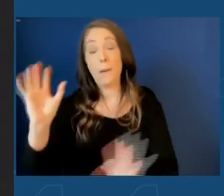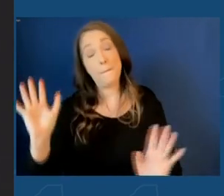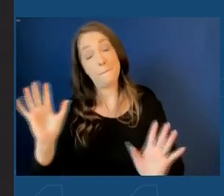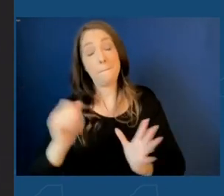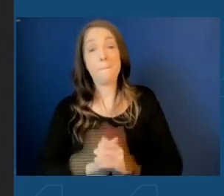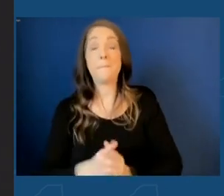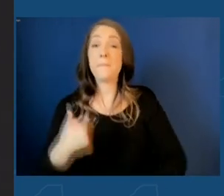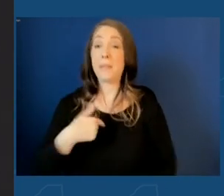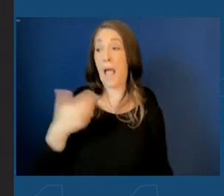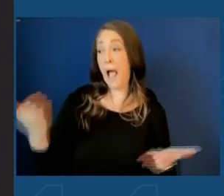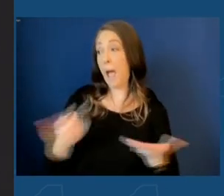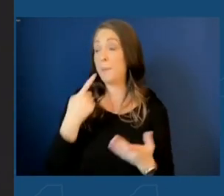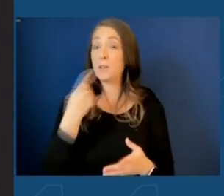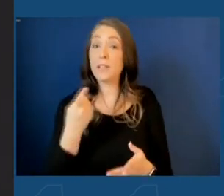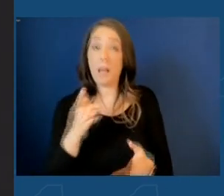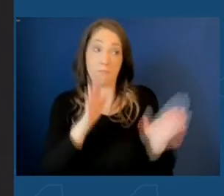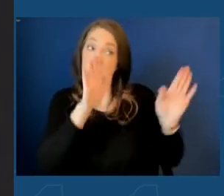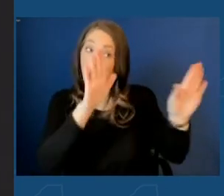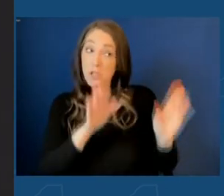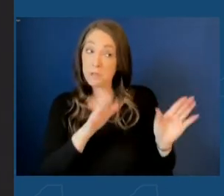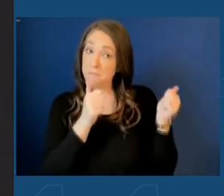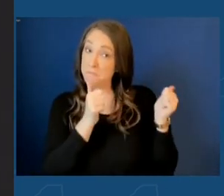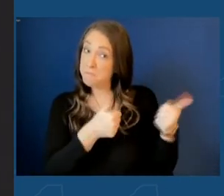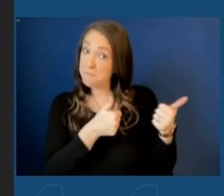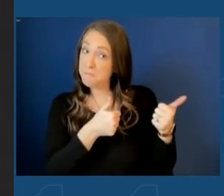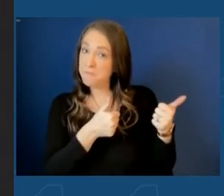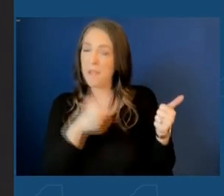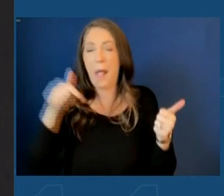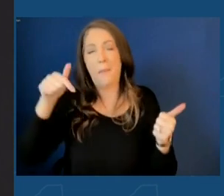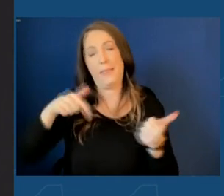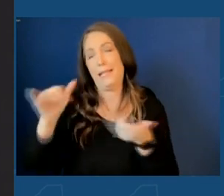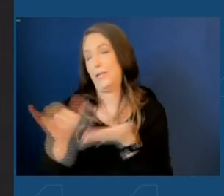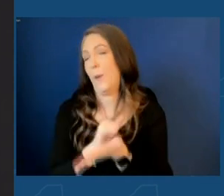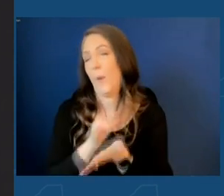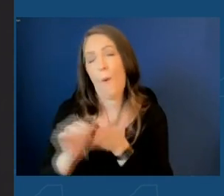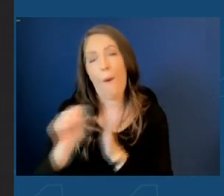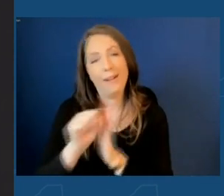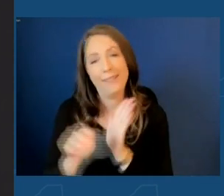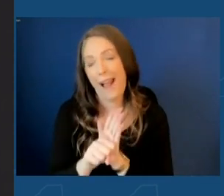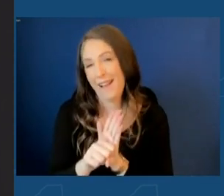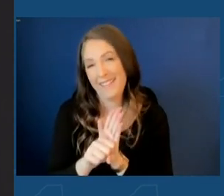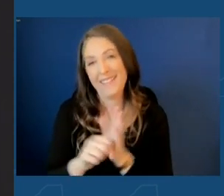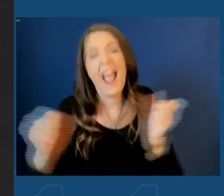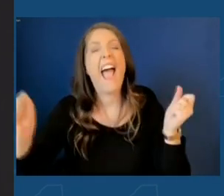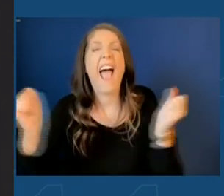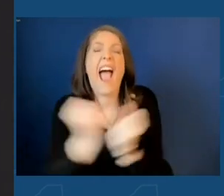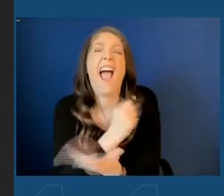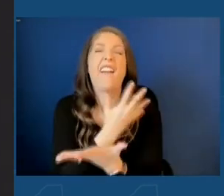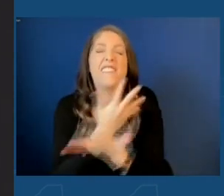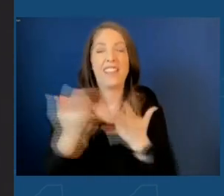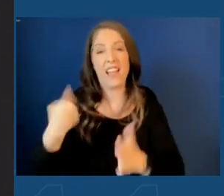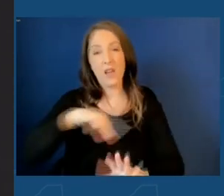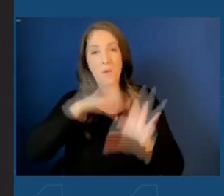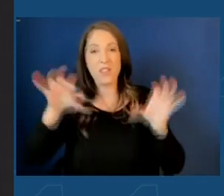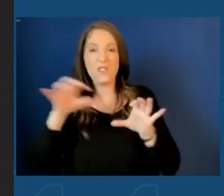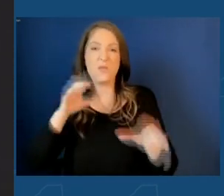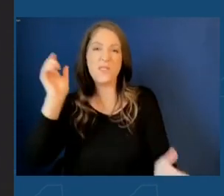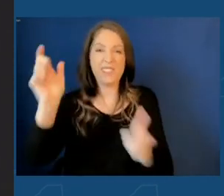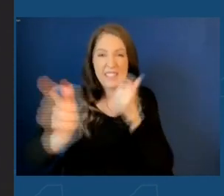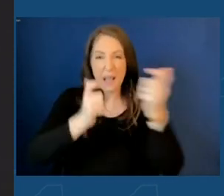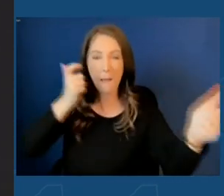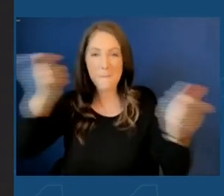I'm here to say, that's great, but this is New York State. Everything we do is bigger,